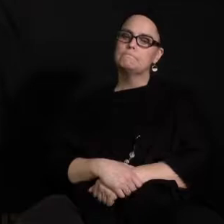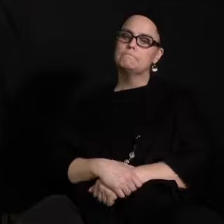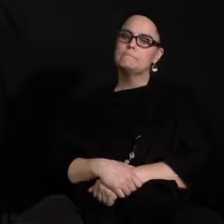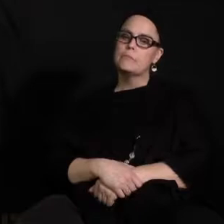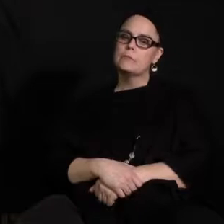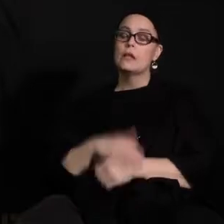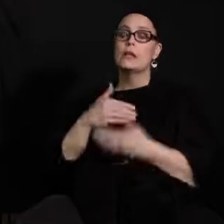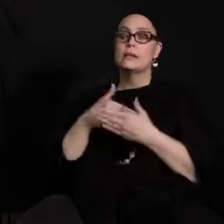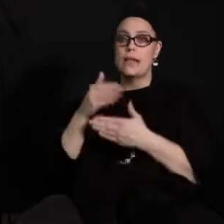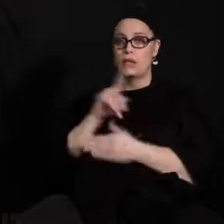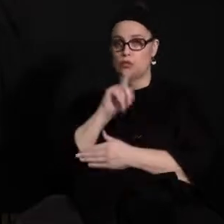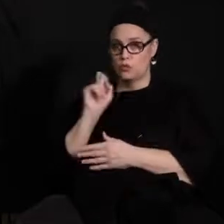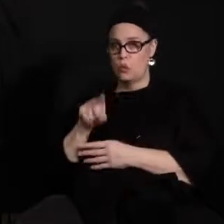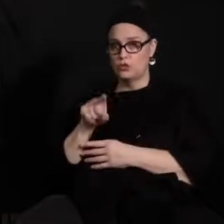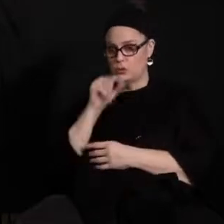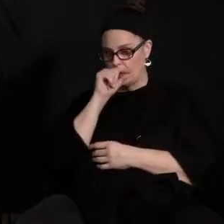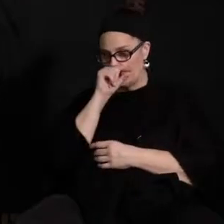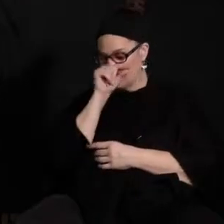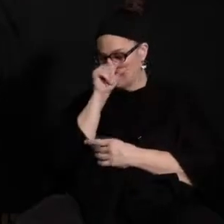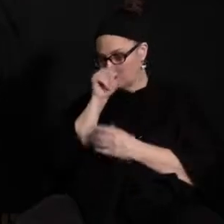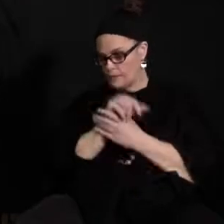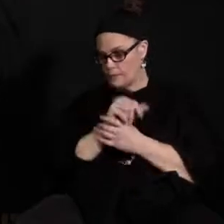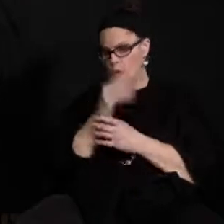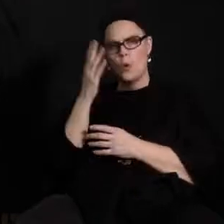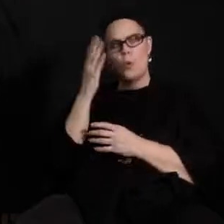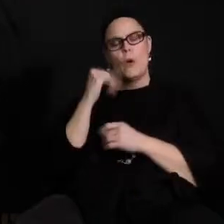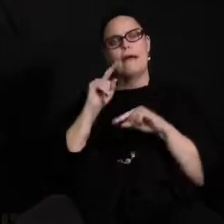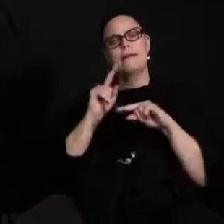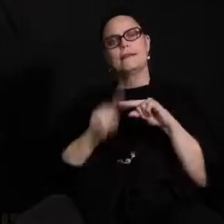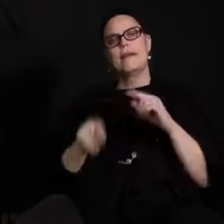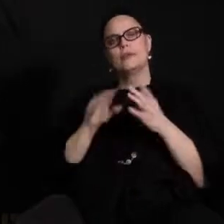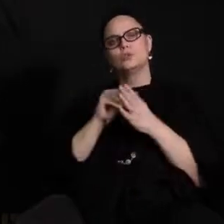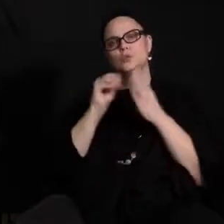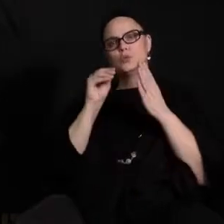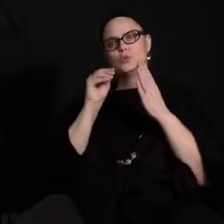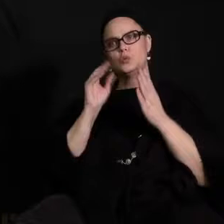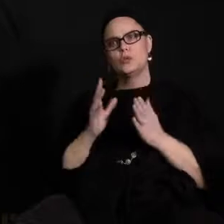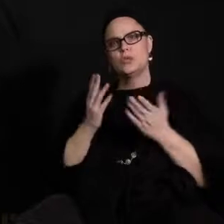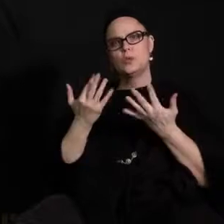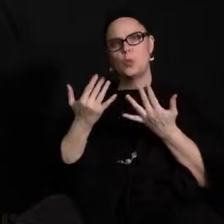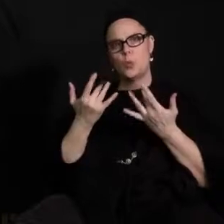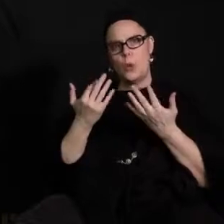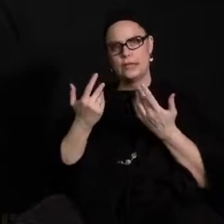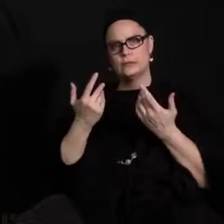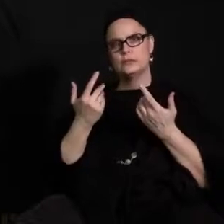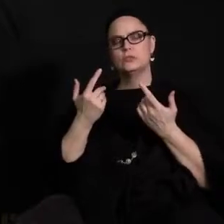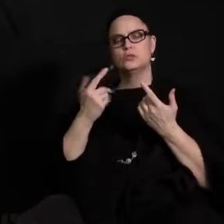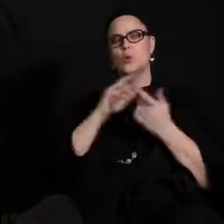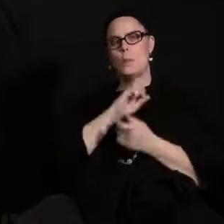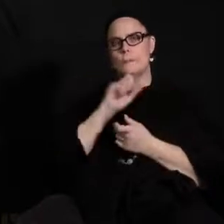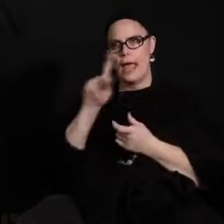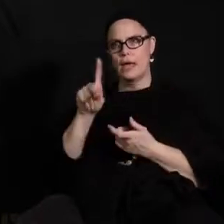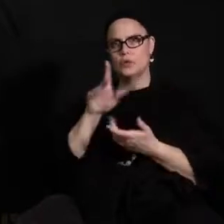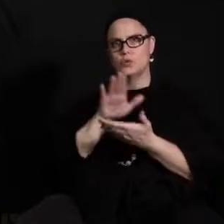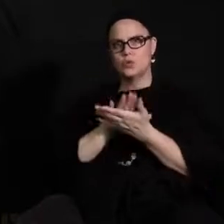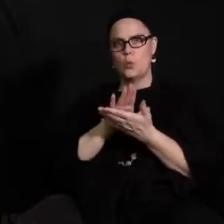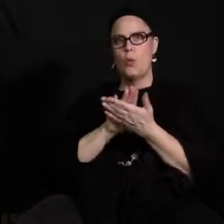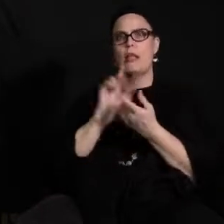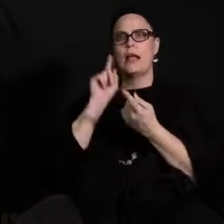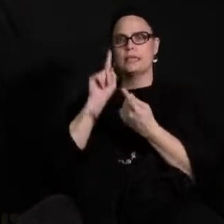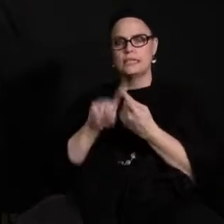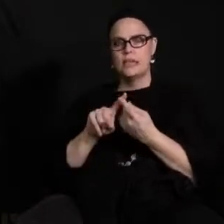is from actually a miss rita goodrich why can't students wait to return to school until vulnerable family members are vaccinated